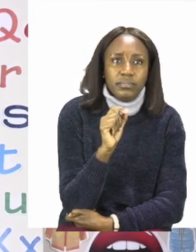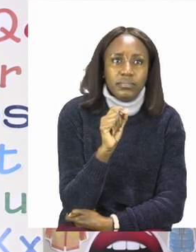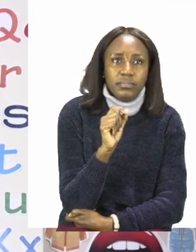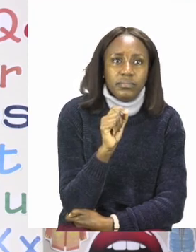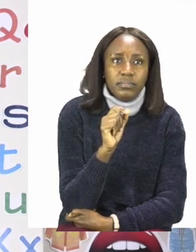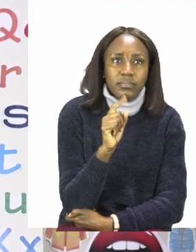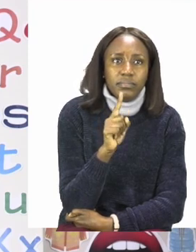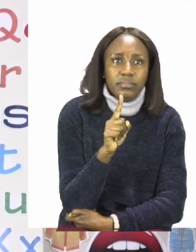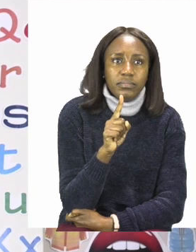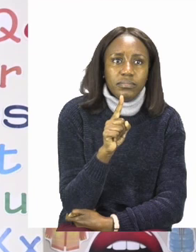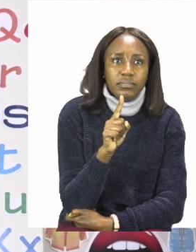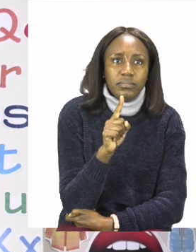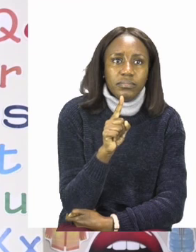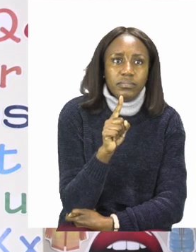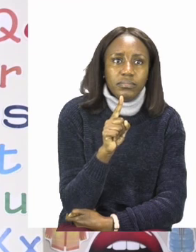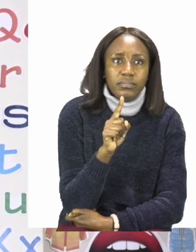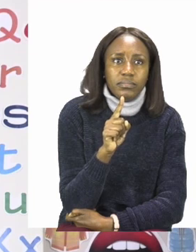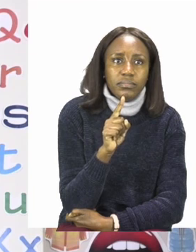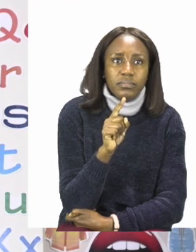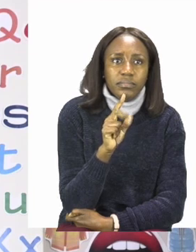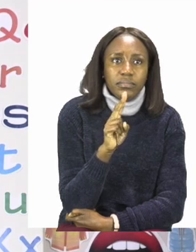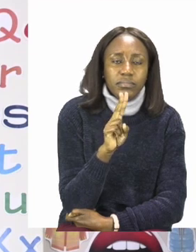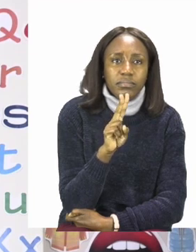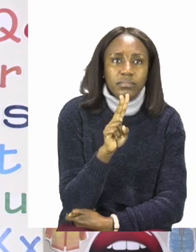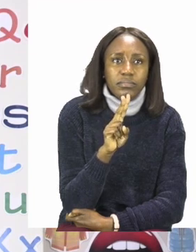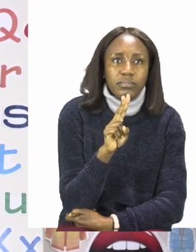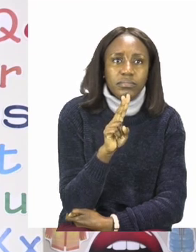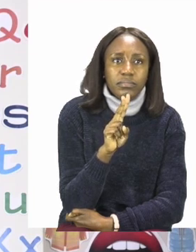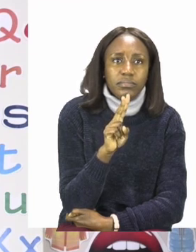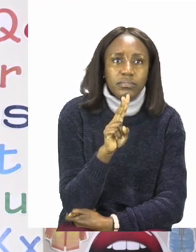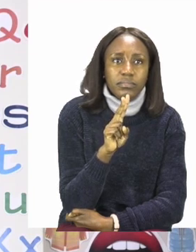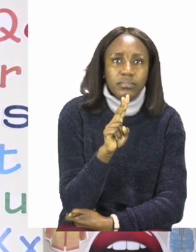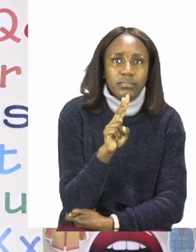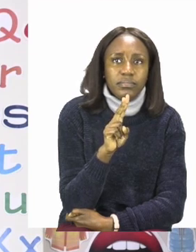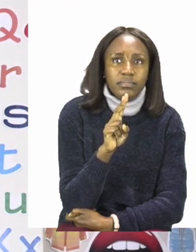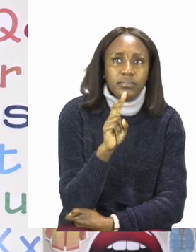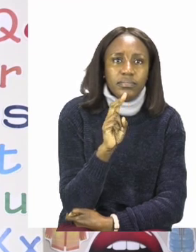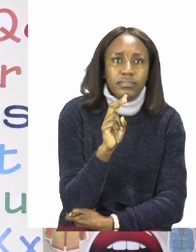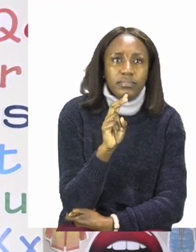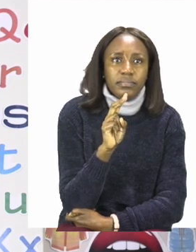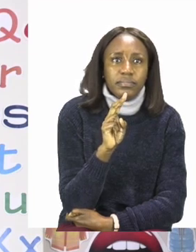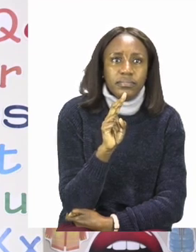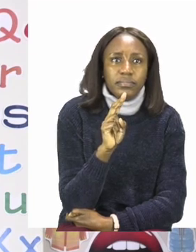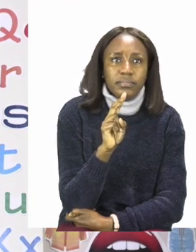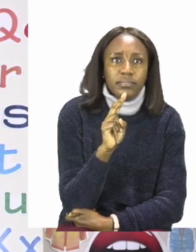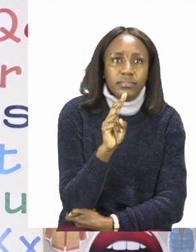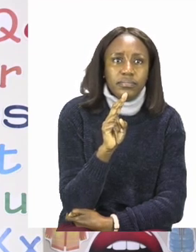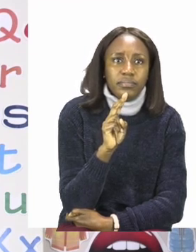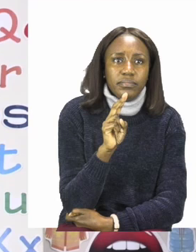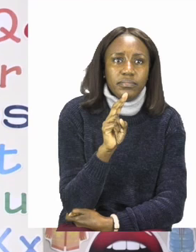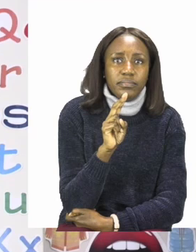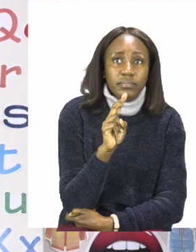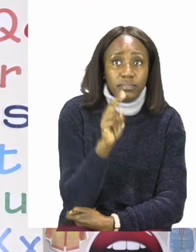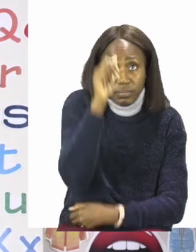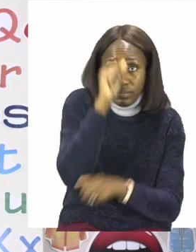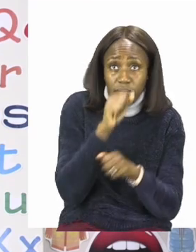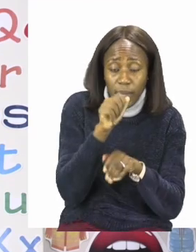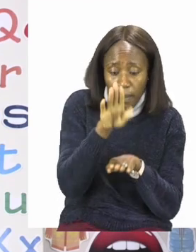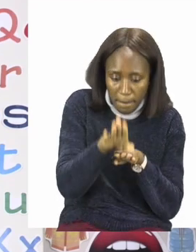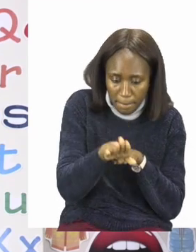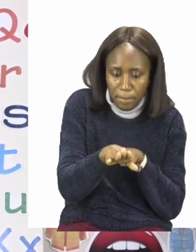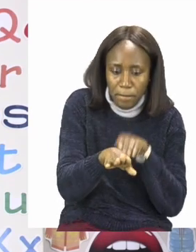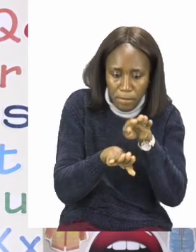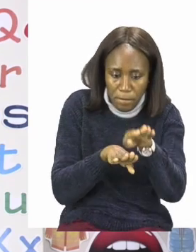one, two. Remember to put your heel and your toe